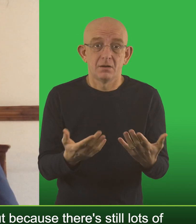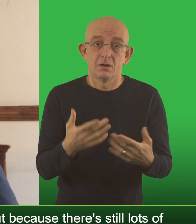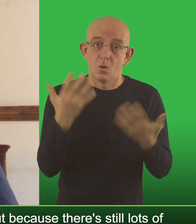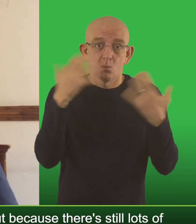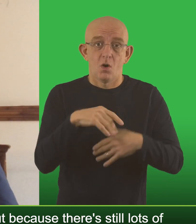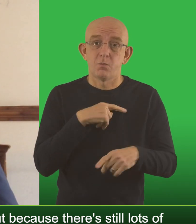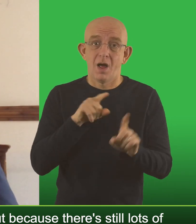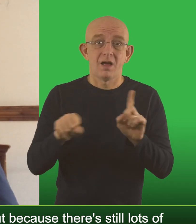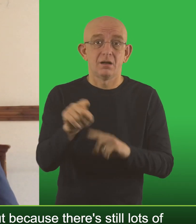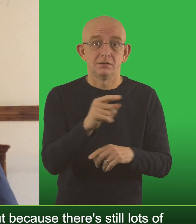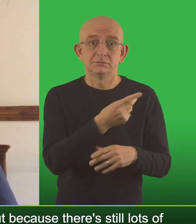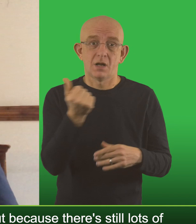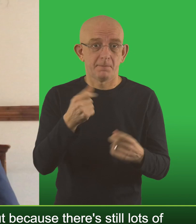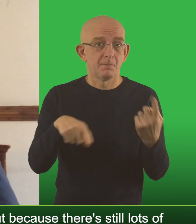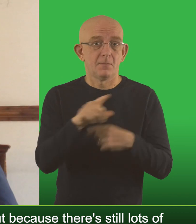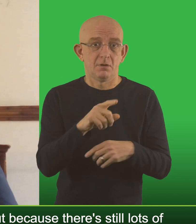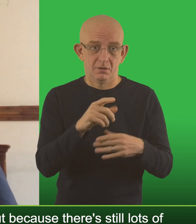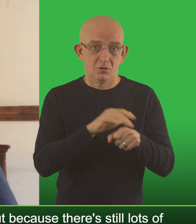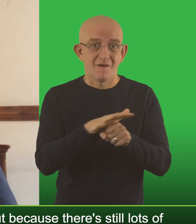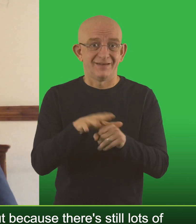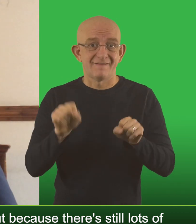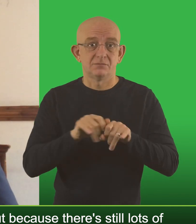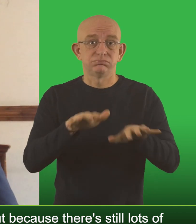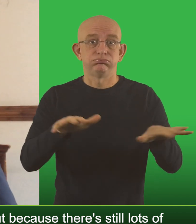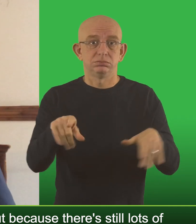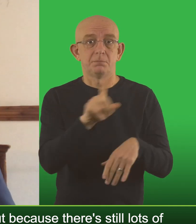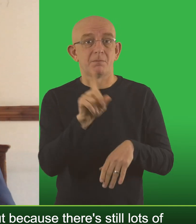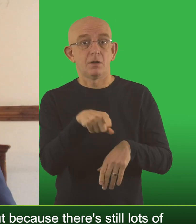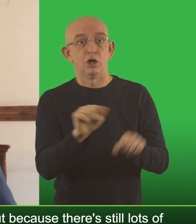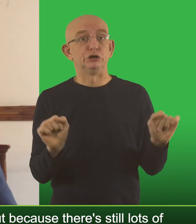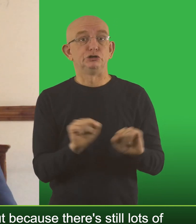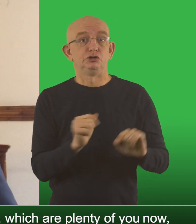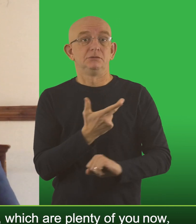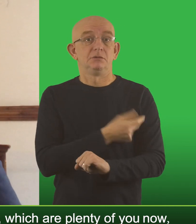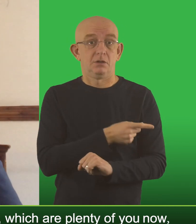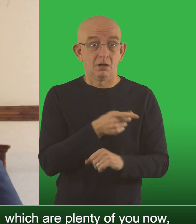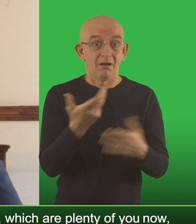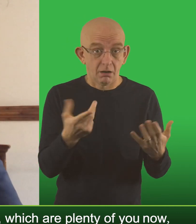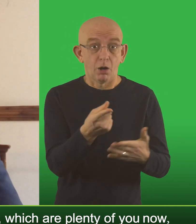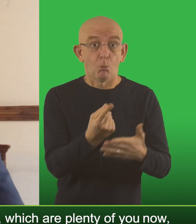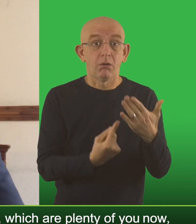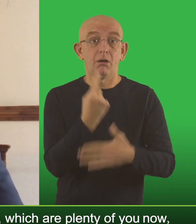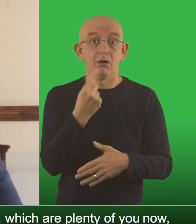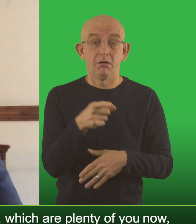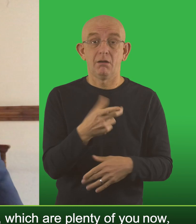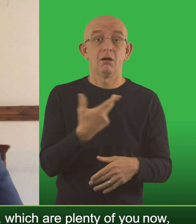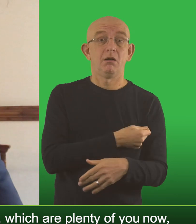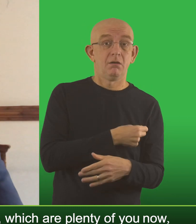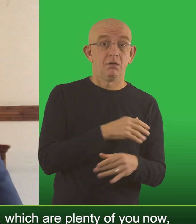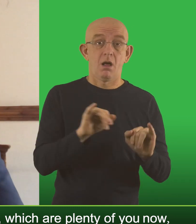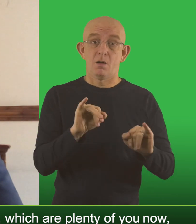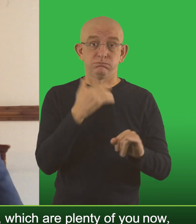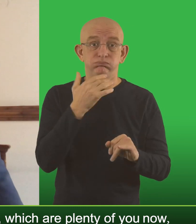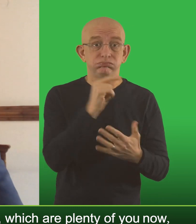difference and that's the thing I worry most about because there's still lots of Covid out there and it will find people that have been vaccinated and those of you that have had Covid which are plenty